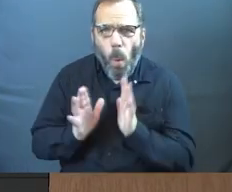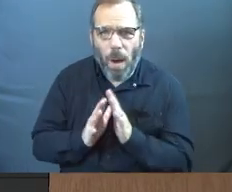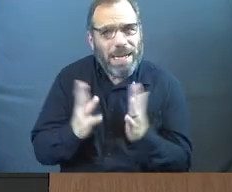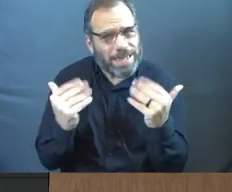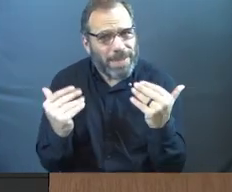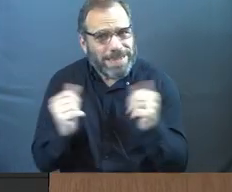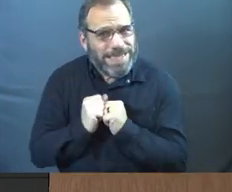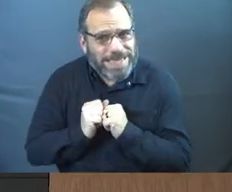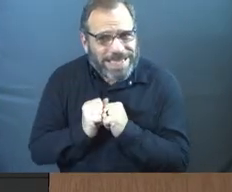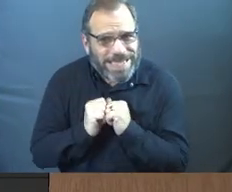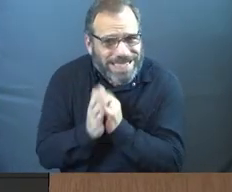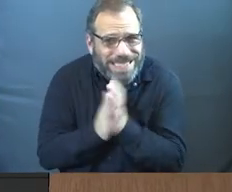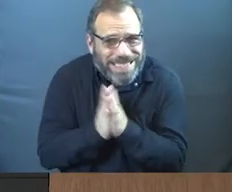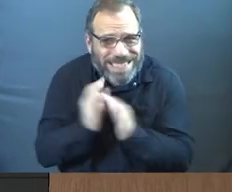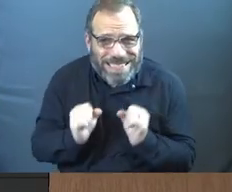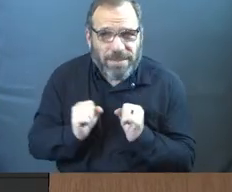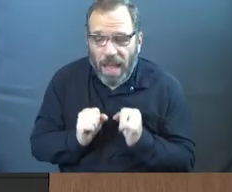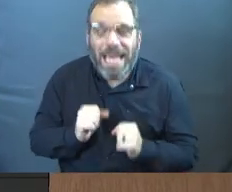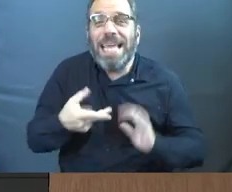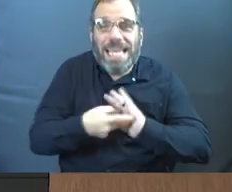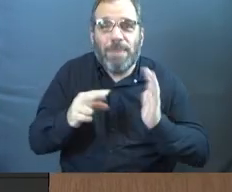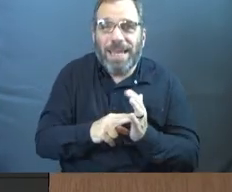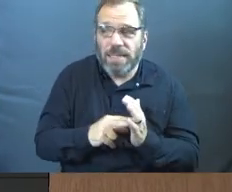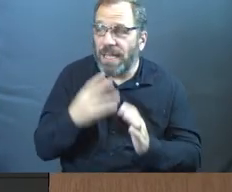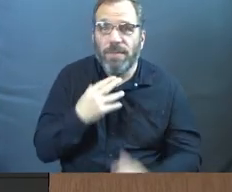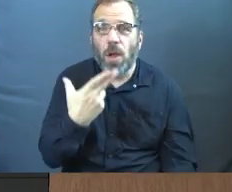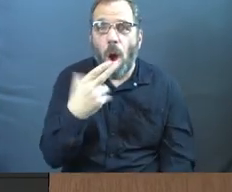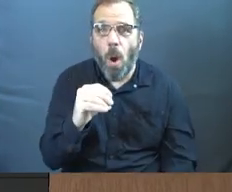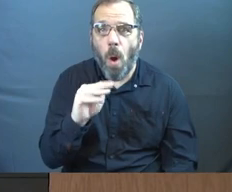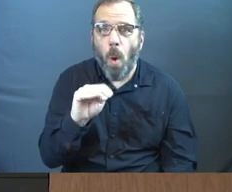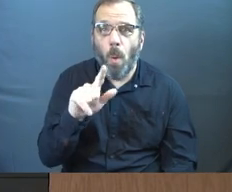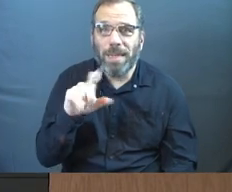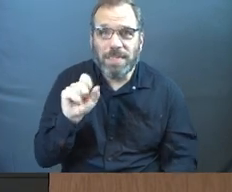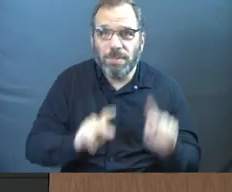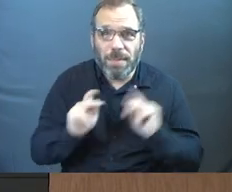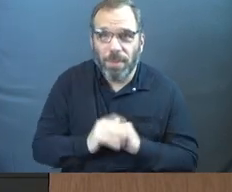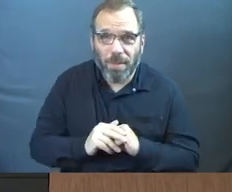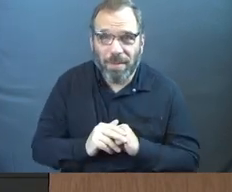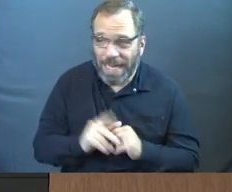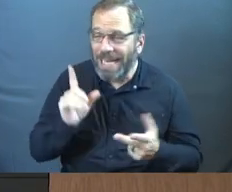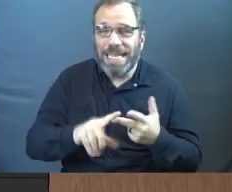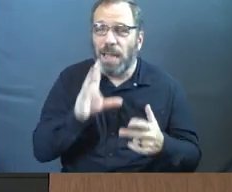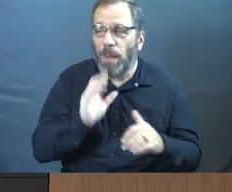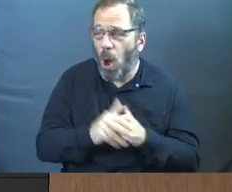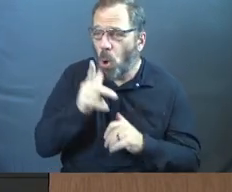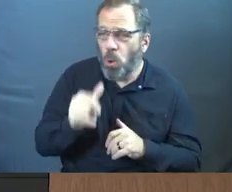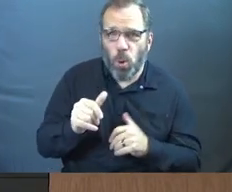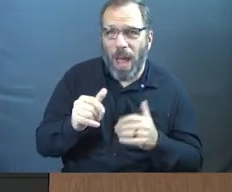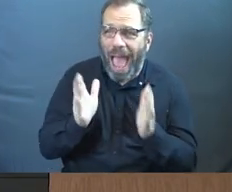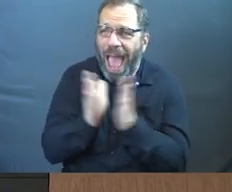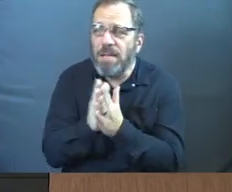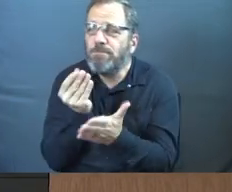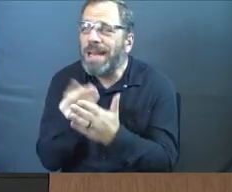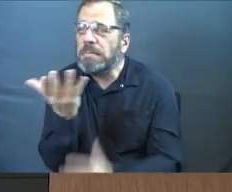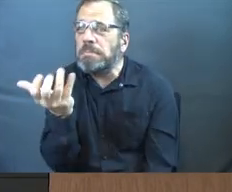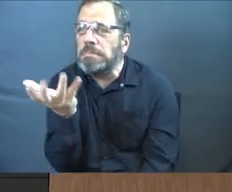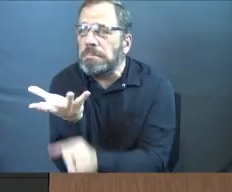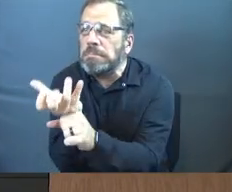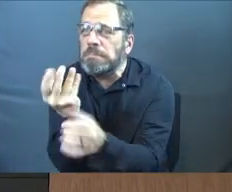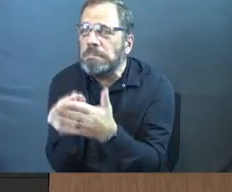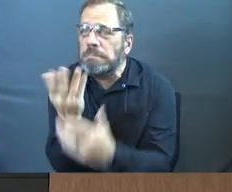Come on. He's talking about homeless people right now. He's talking about people that might ask you for money.